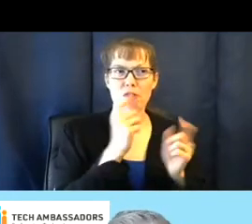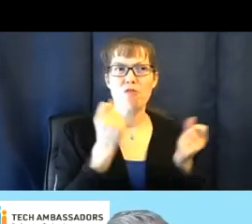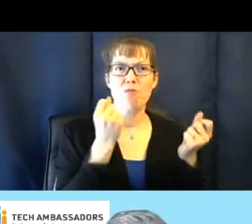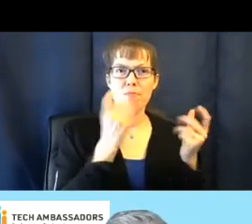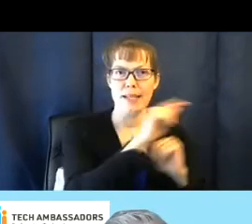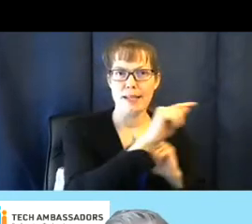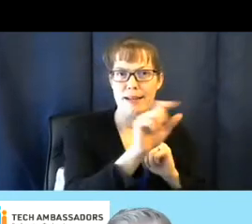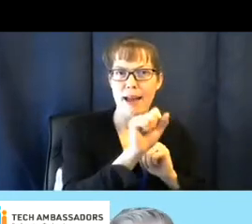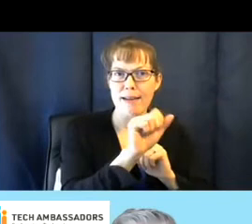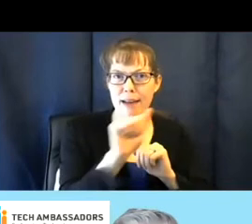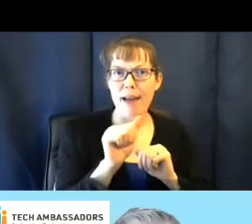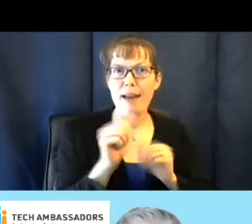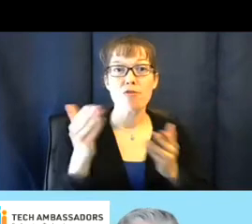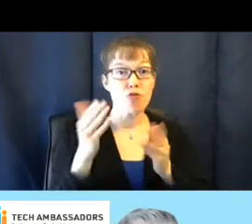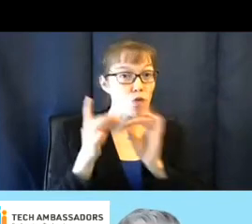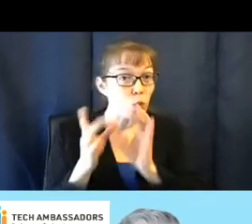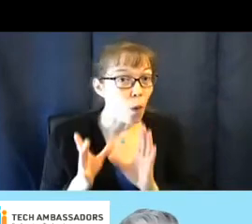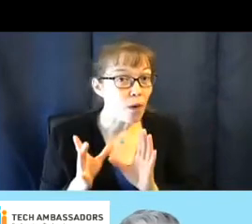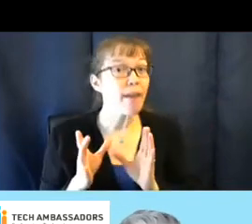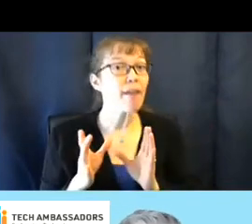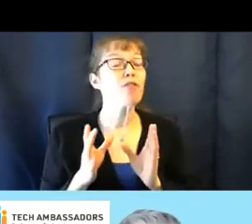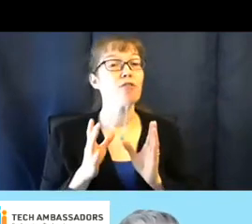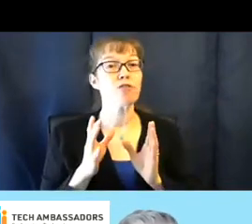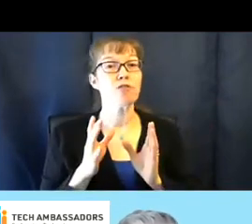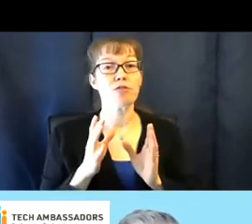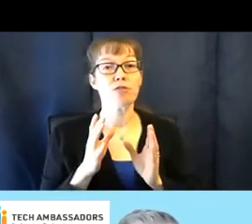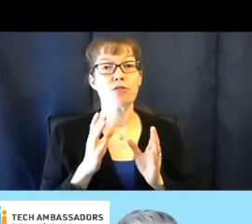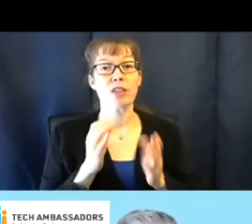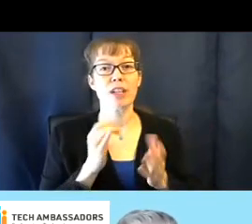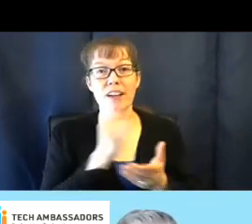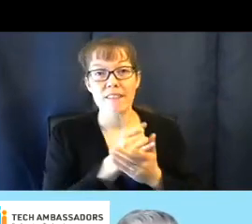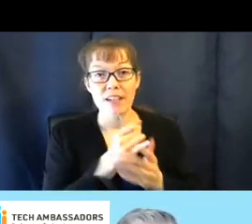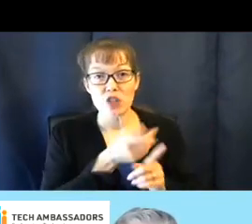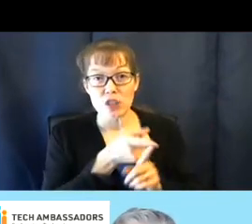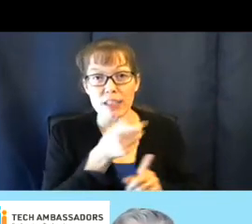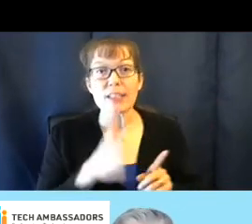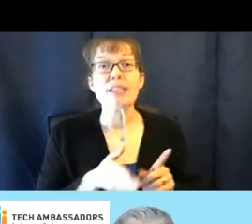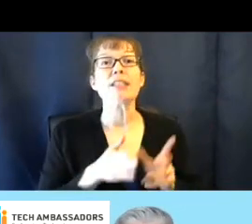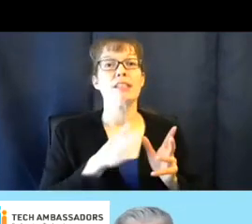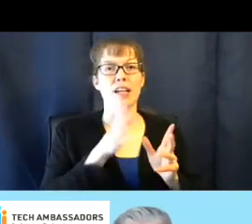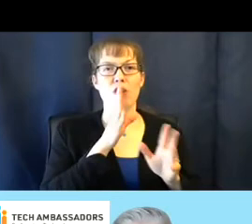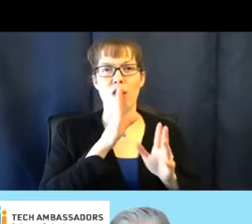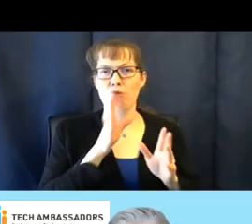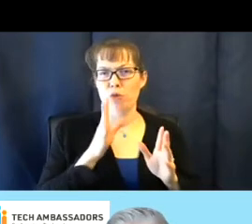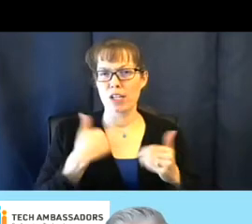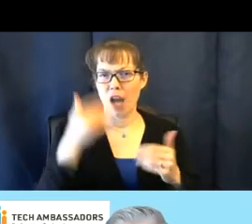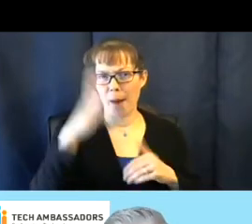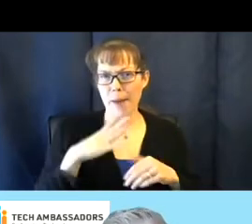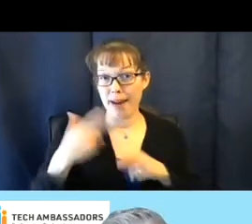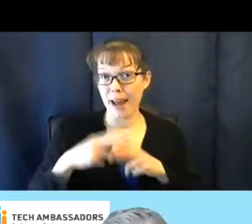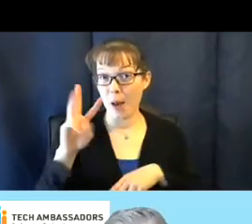service coordinators, individuals. I got to talk to a young man named William